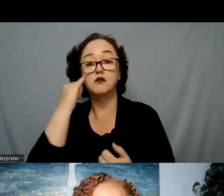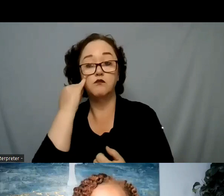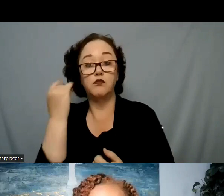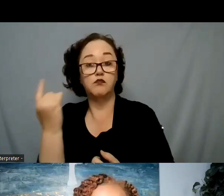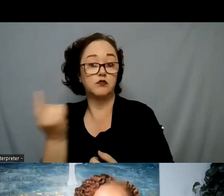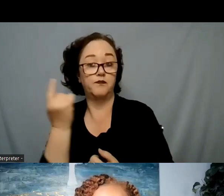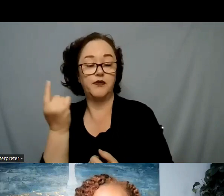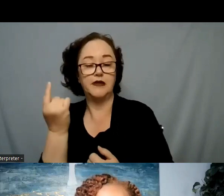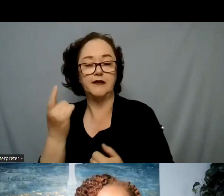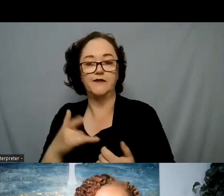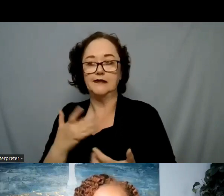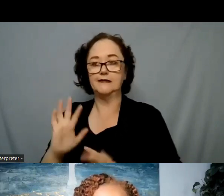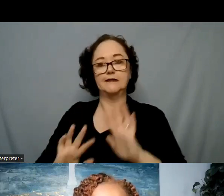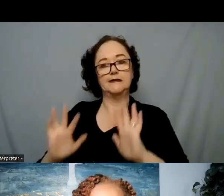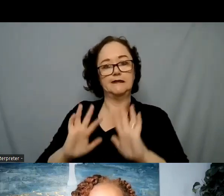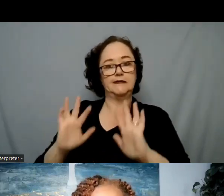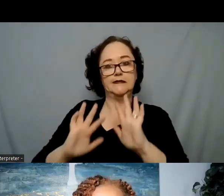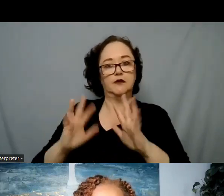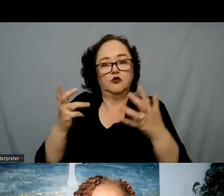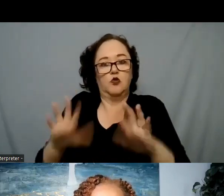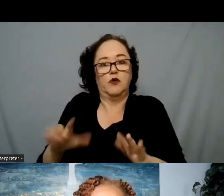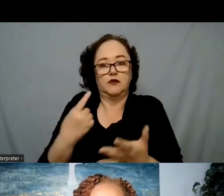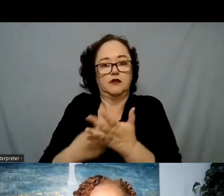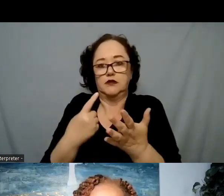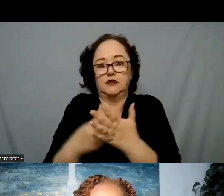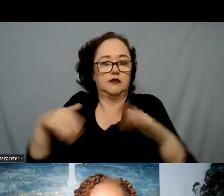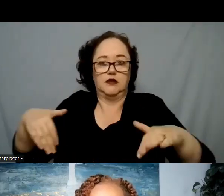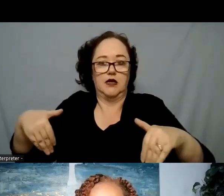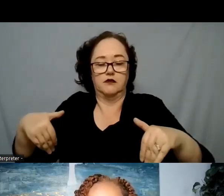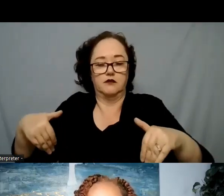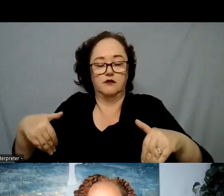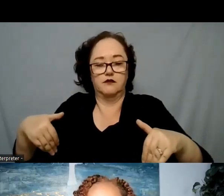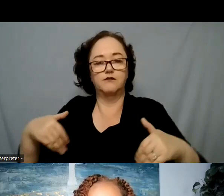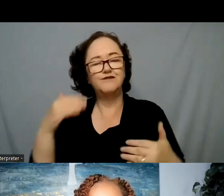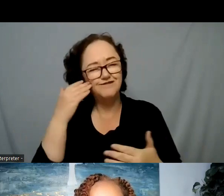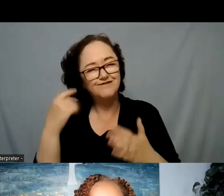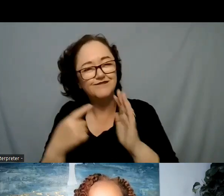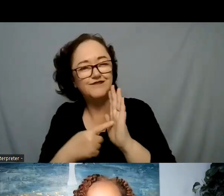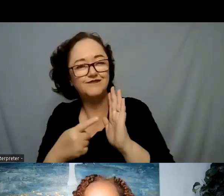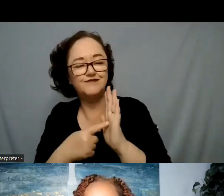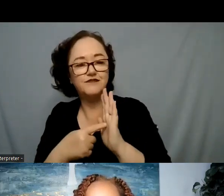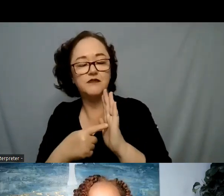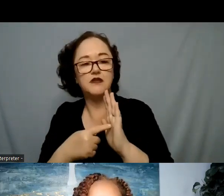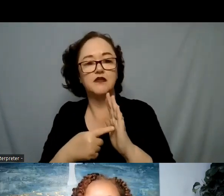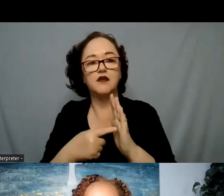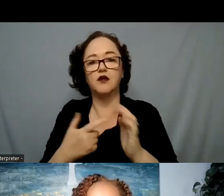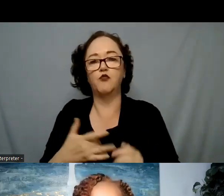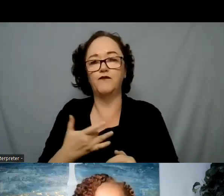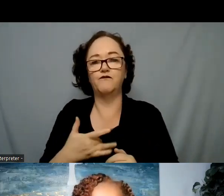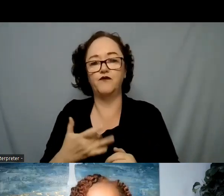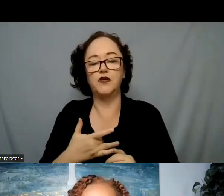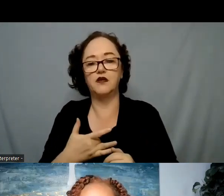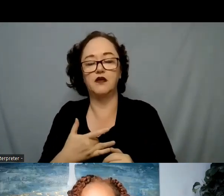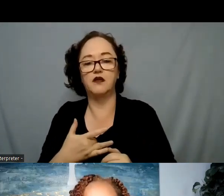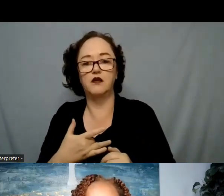talk about during that first session because sometimes we get so wrapped up in the fact that I have to get all of these